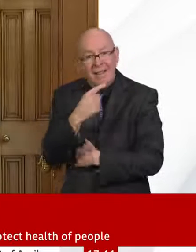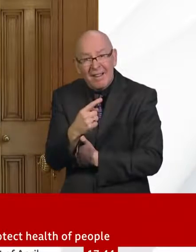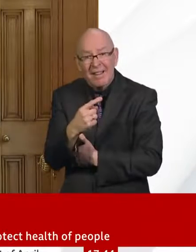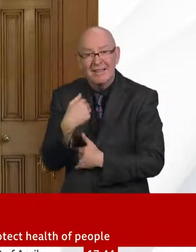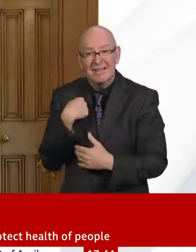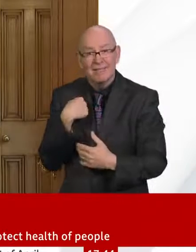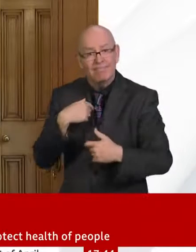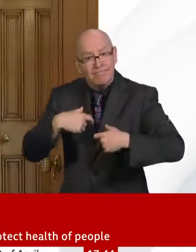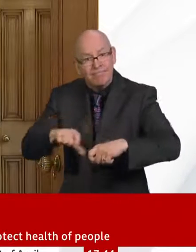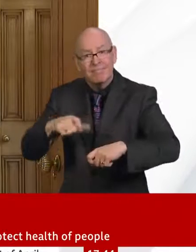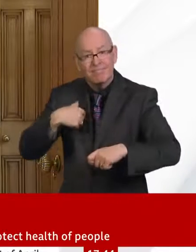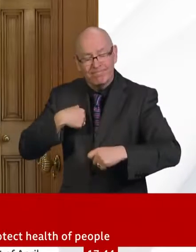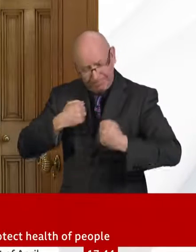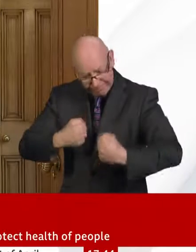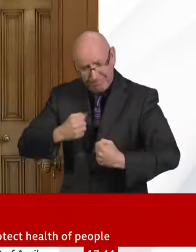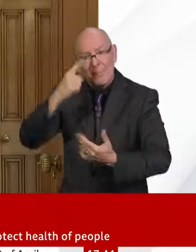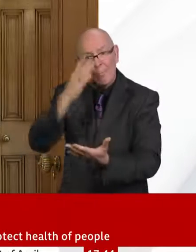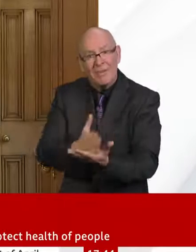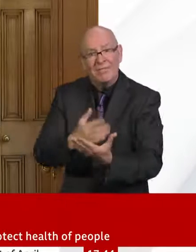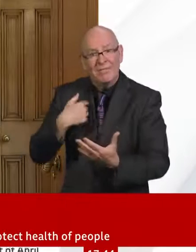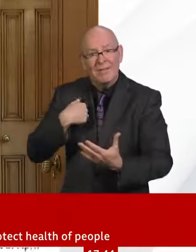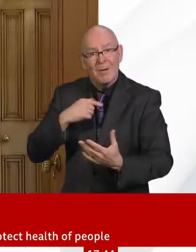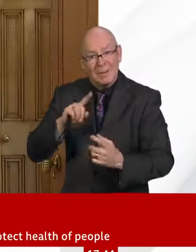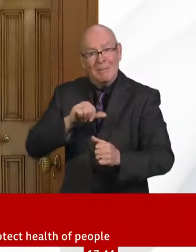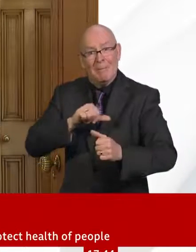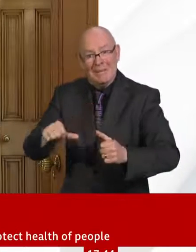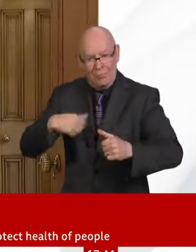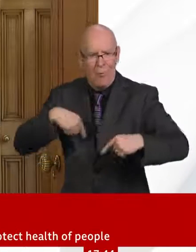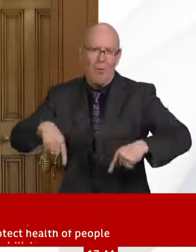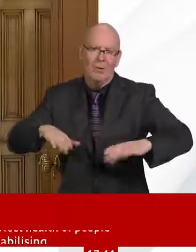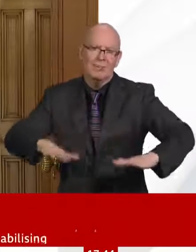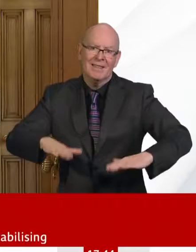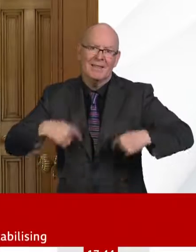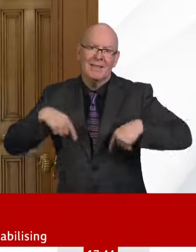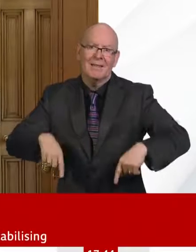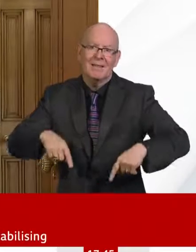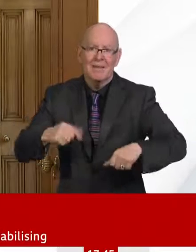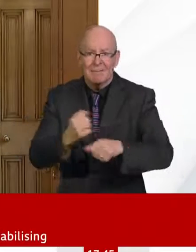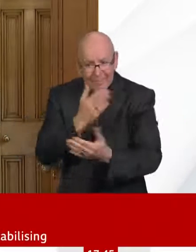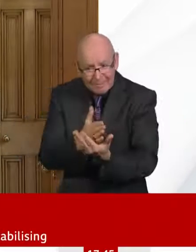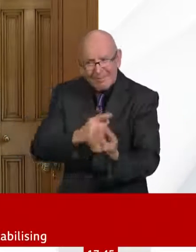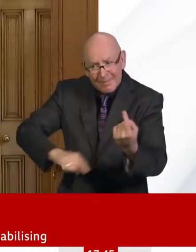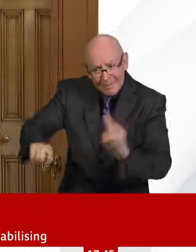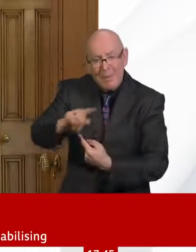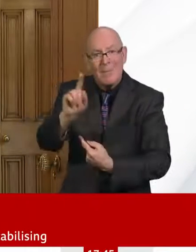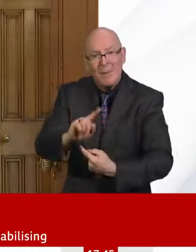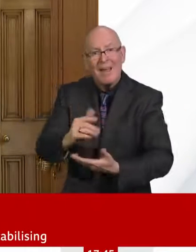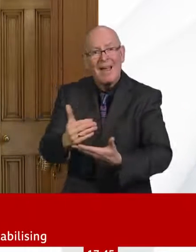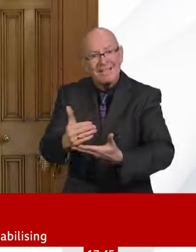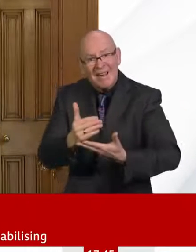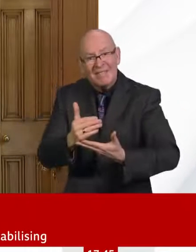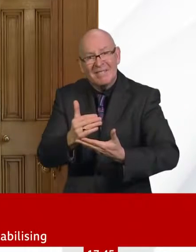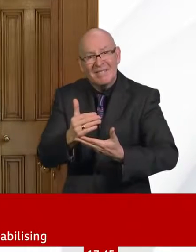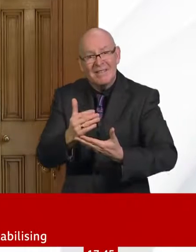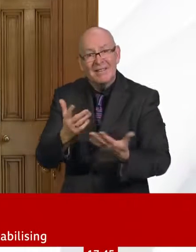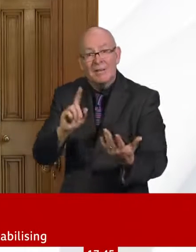Yvonne and Steve are responsible for, constantly being open to hearing what can be improved, what can be better, responding to feedback and changing things where we need